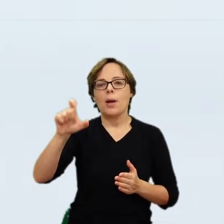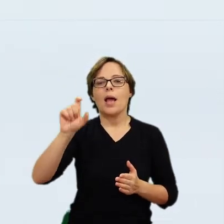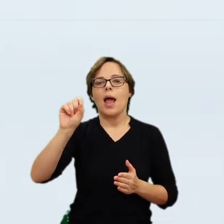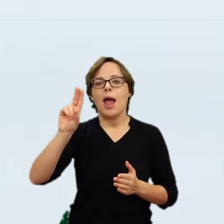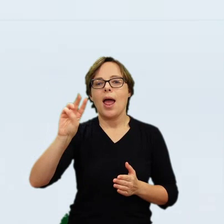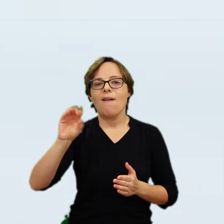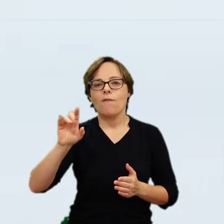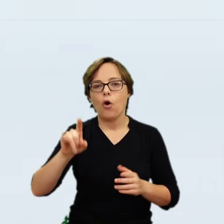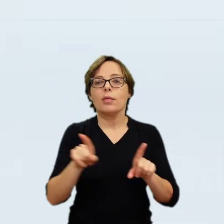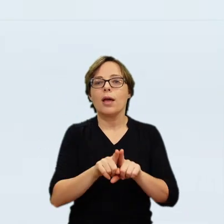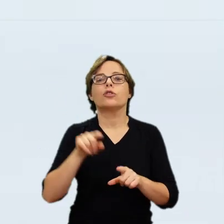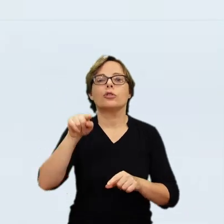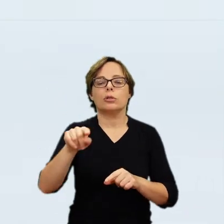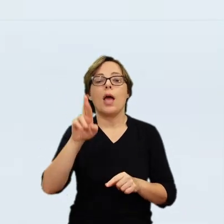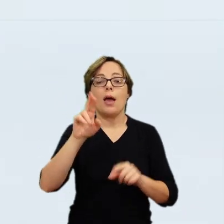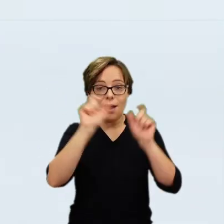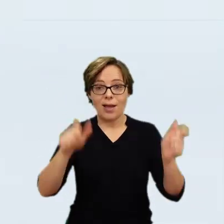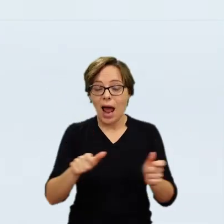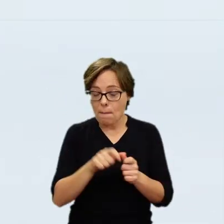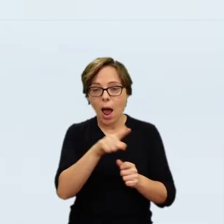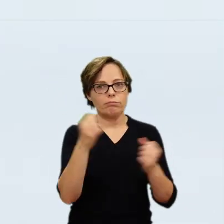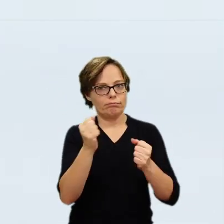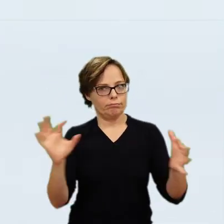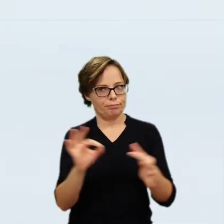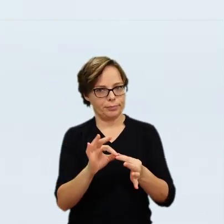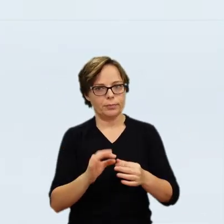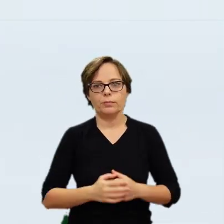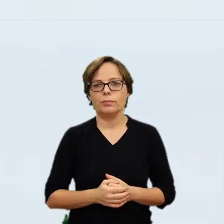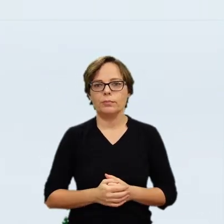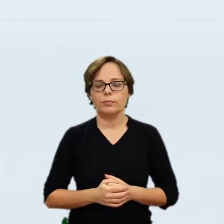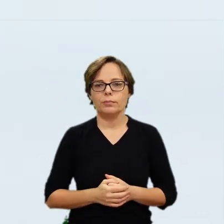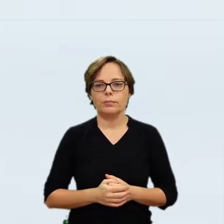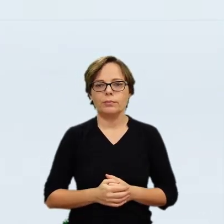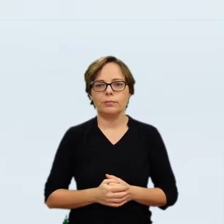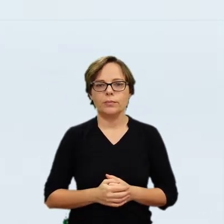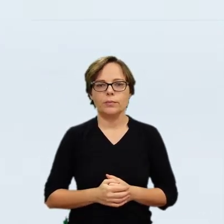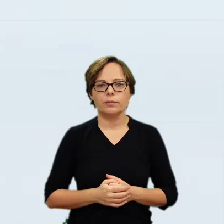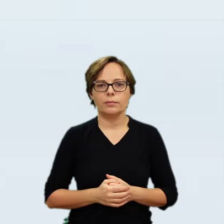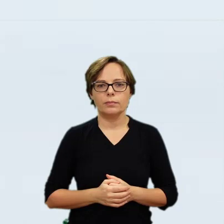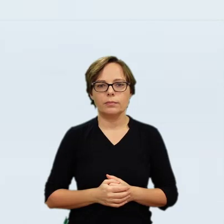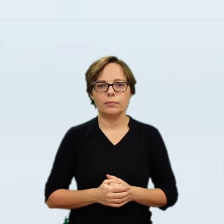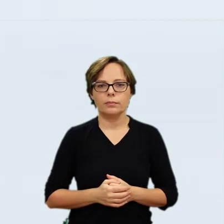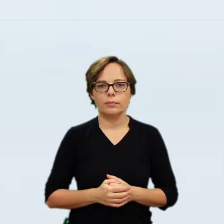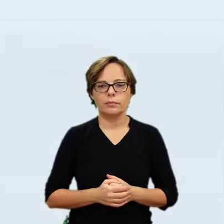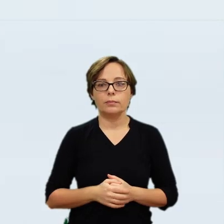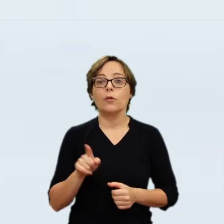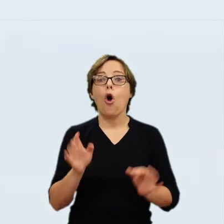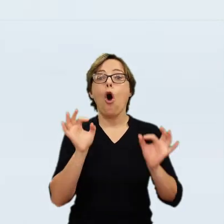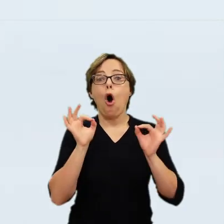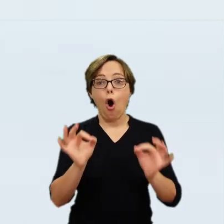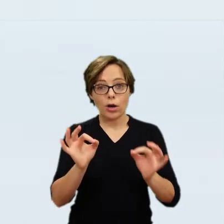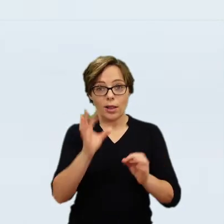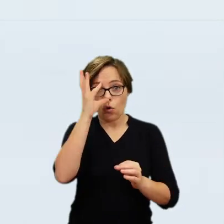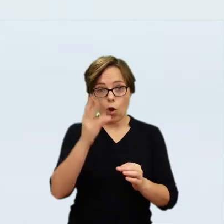1898, in the newly built Stedelijk Museum in Amsterdam. Bredius would ultimately bring together 123